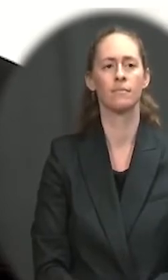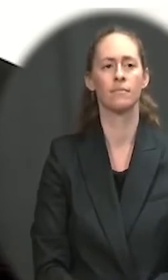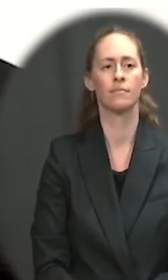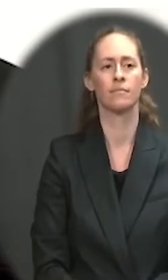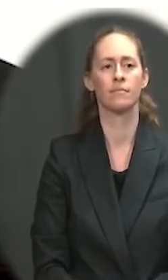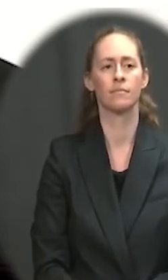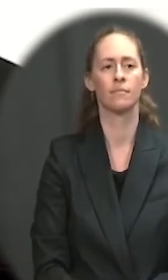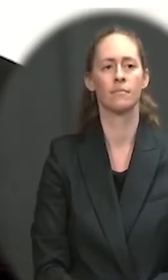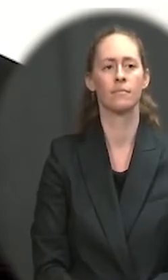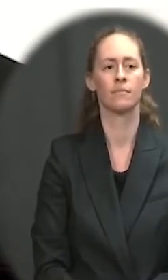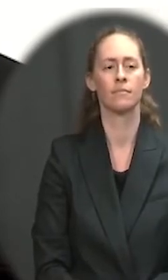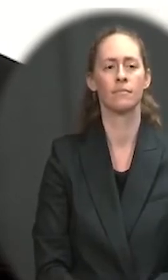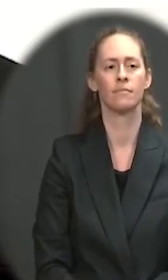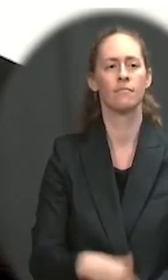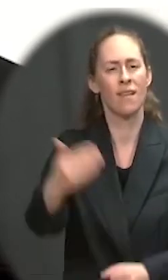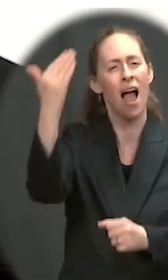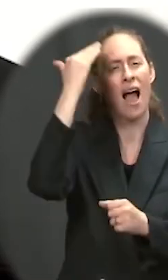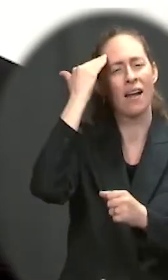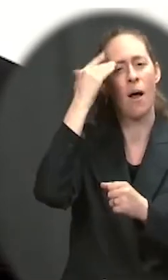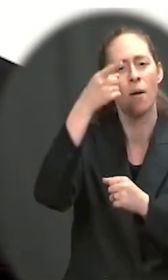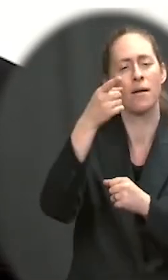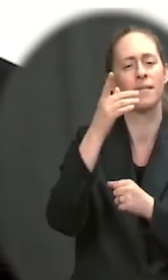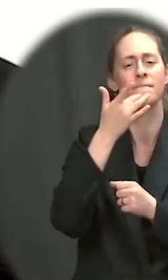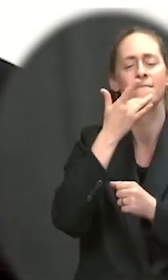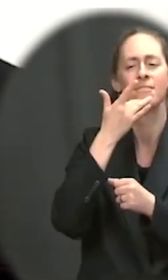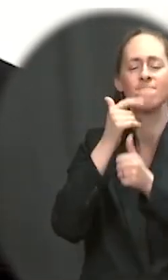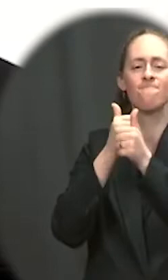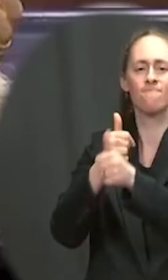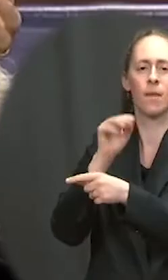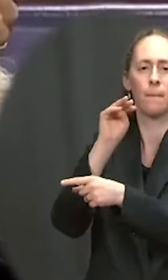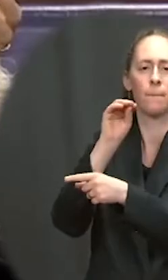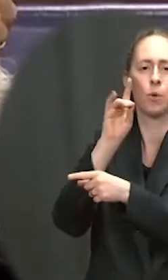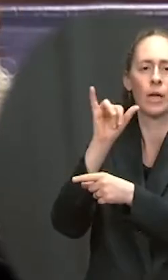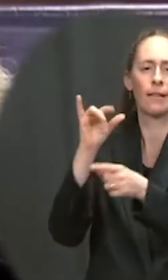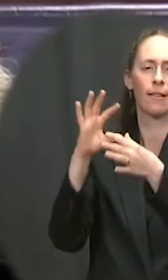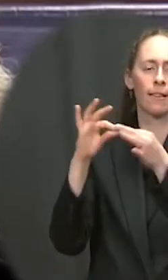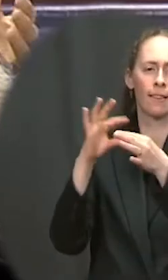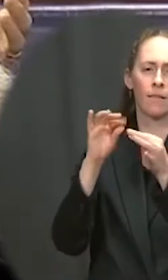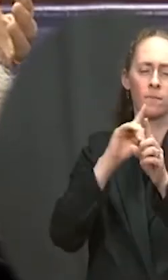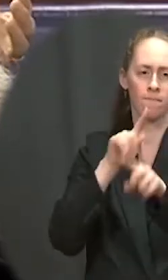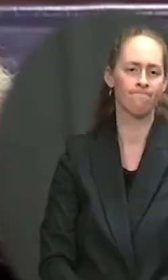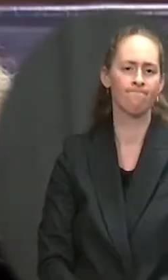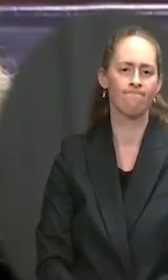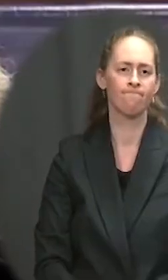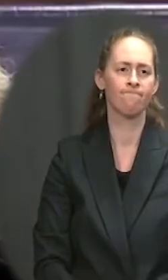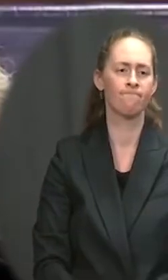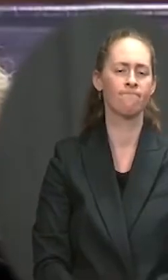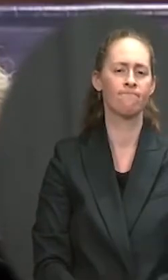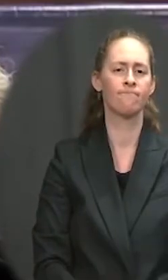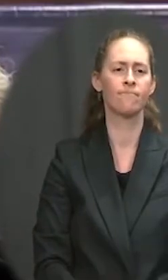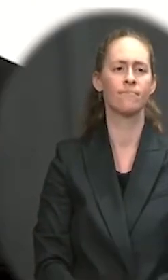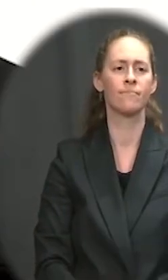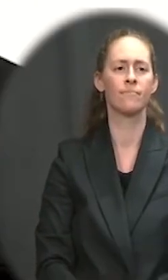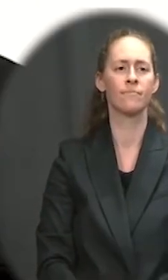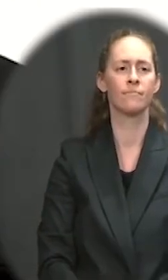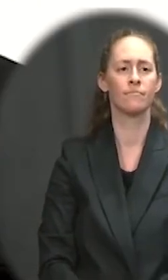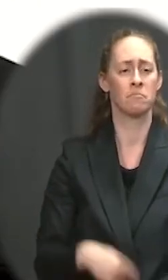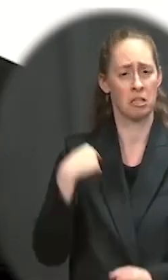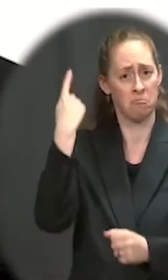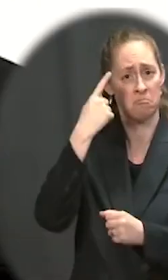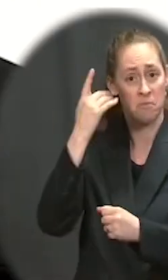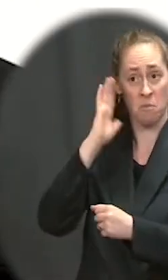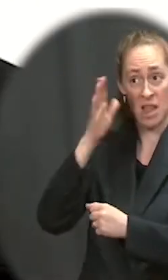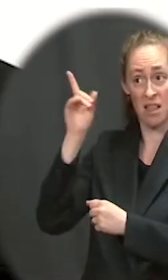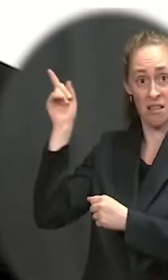curious if the White House is going to accept whatever CBO and JCT scores the president's proposals at. Well, I think our issue with the